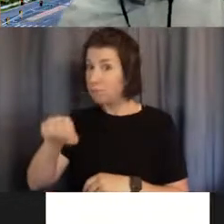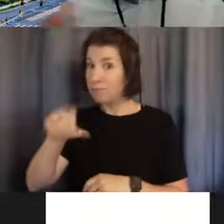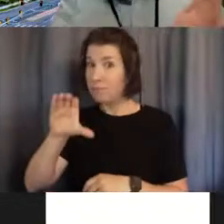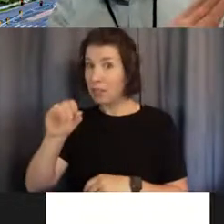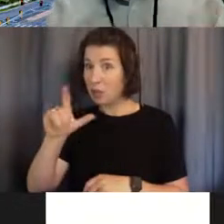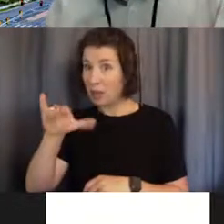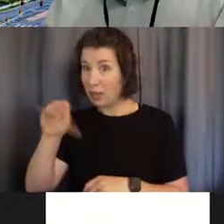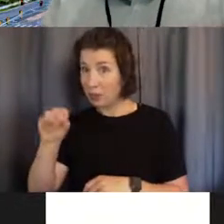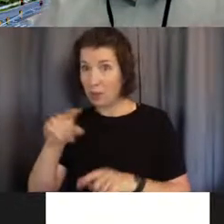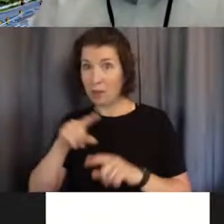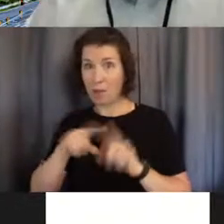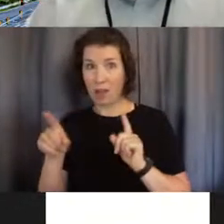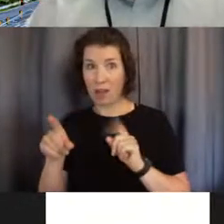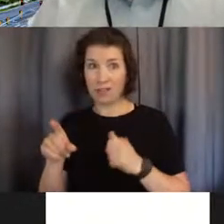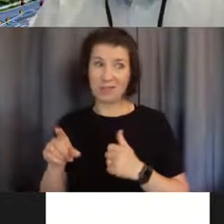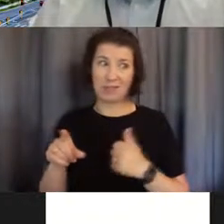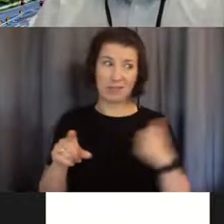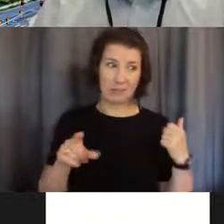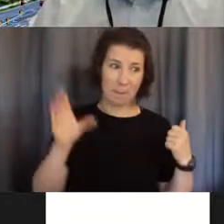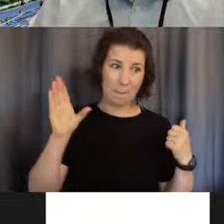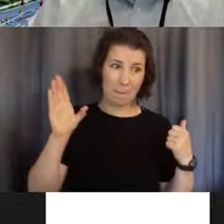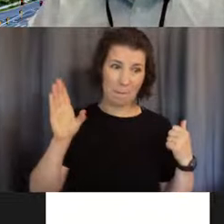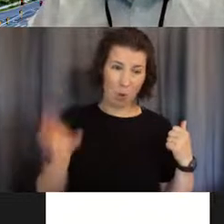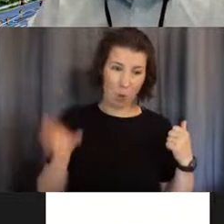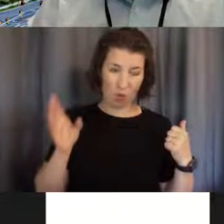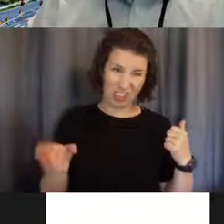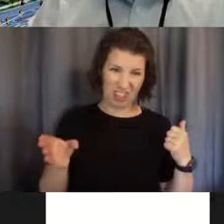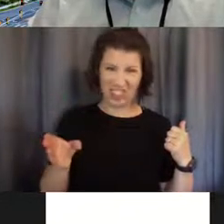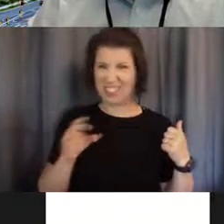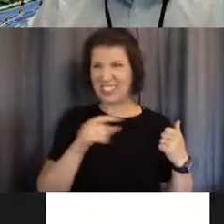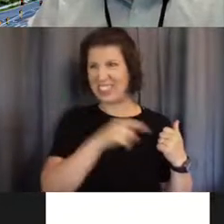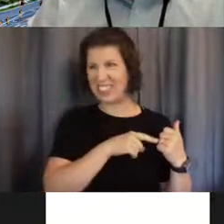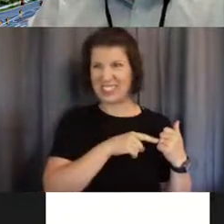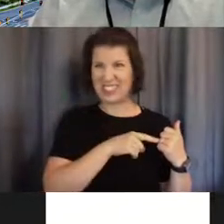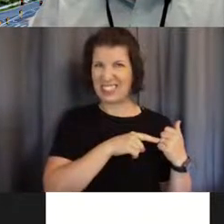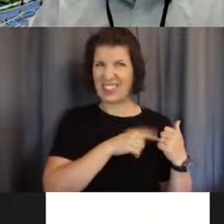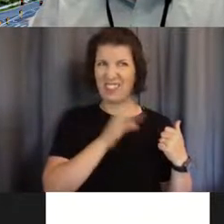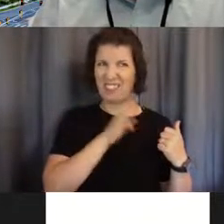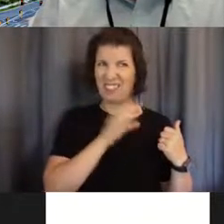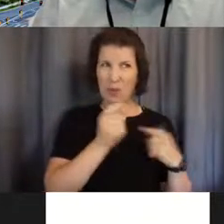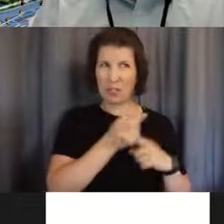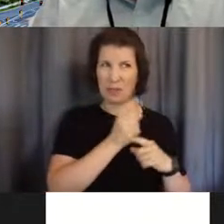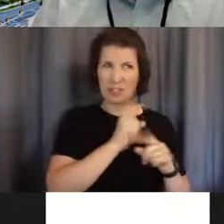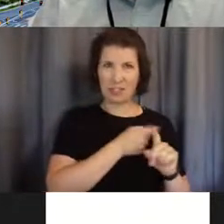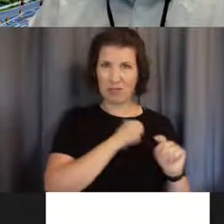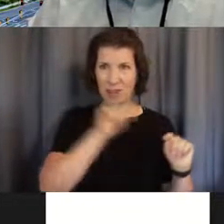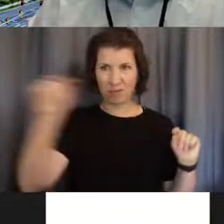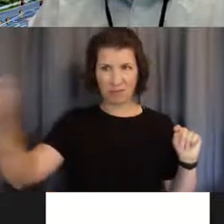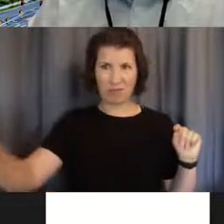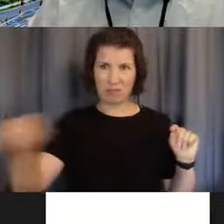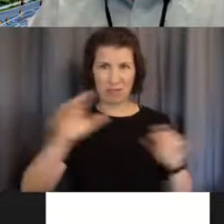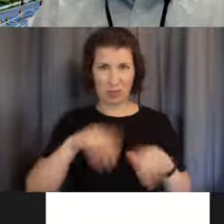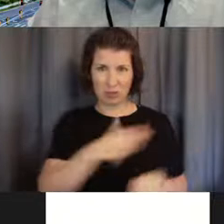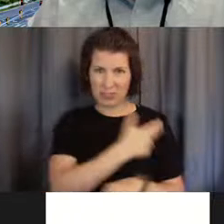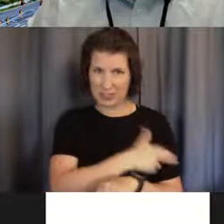tough when you're, you know, 40 miles, 40 minutes away from a children's hospital and being right on the same campus seemed good.